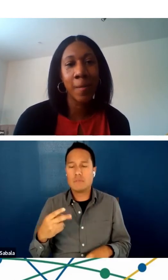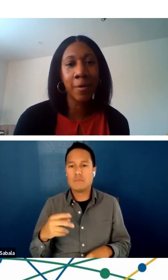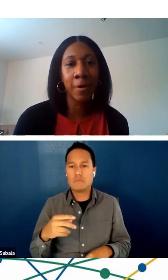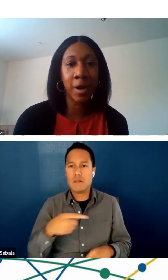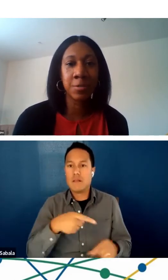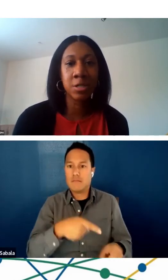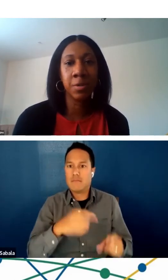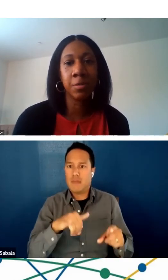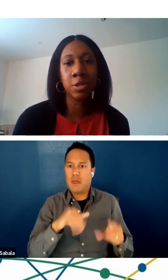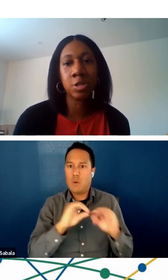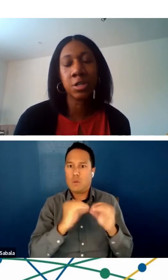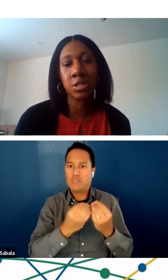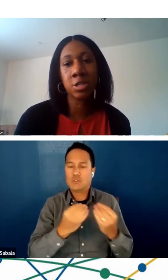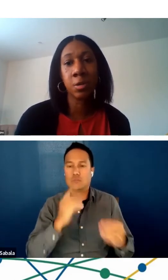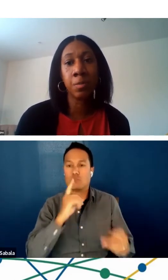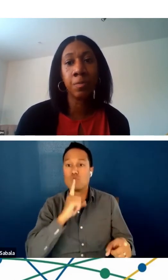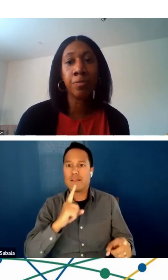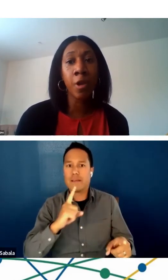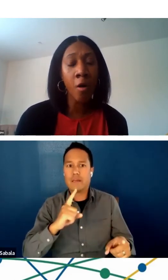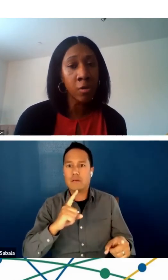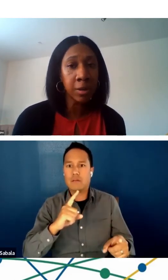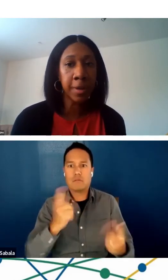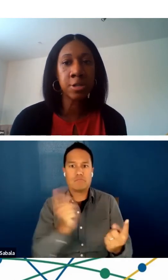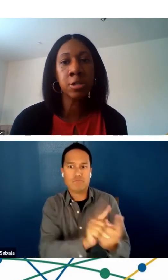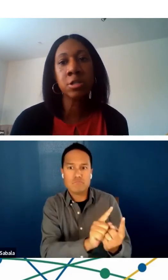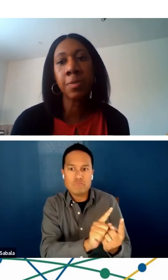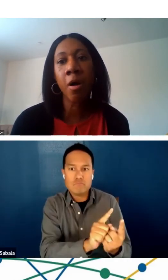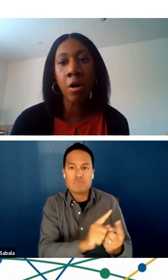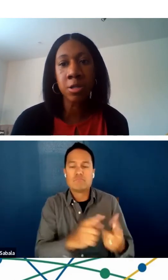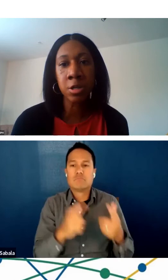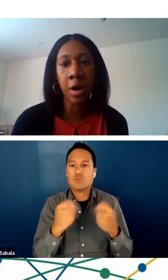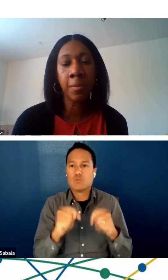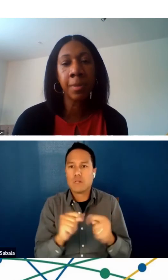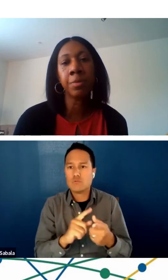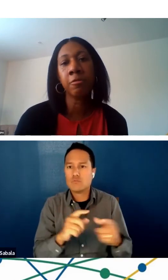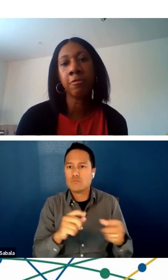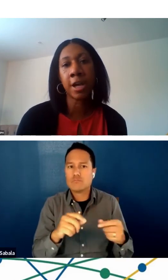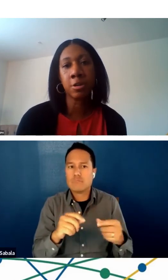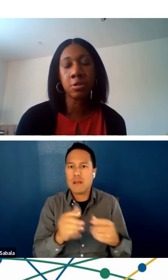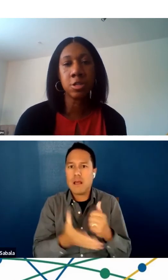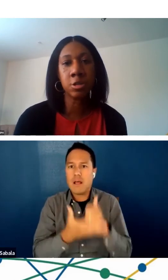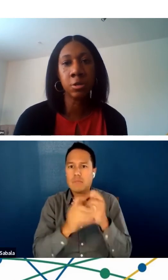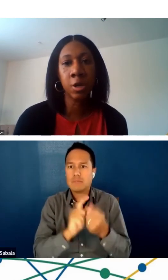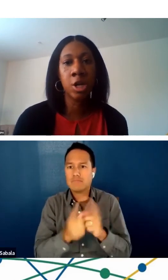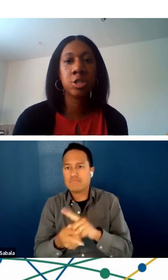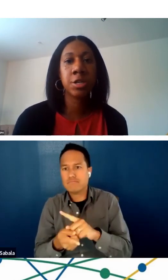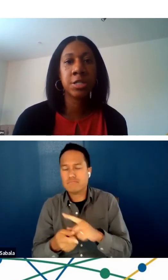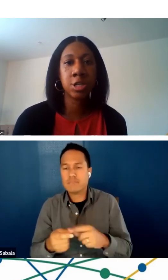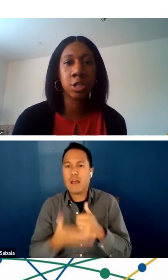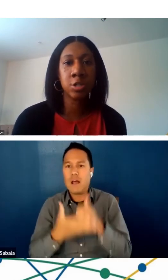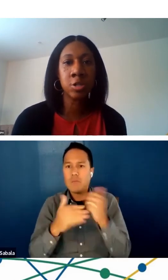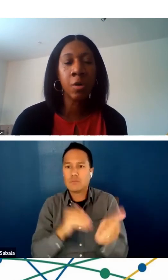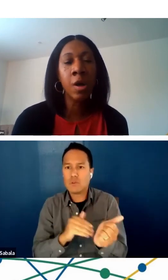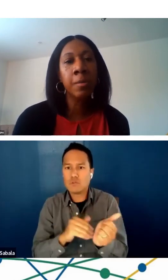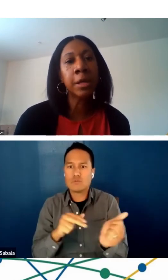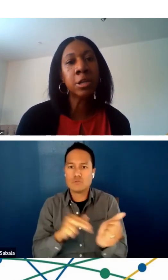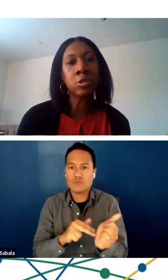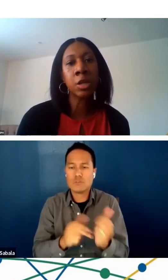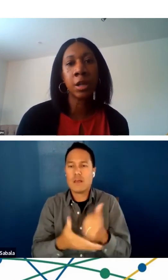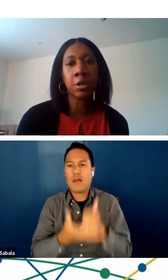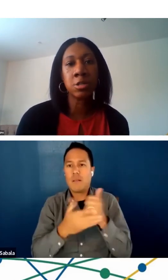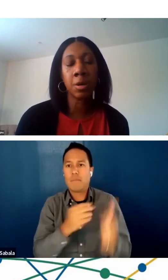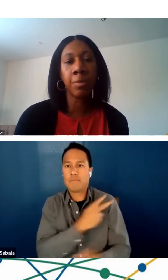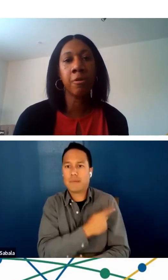program to be able to transition, not only patients, but also helping providers to transition. So